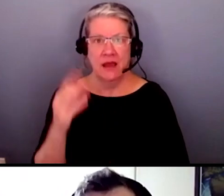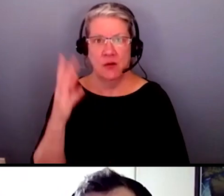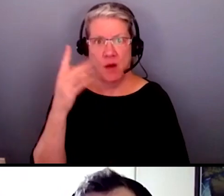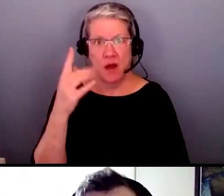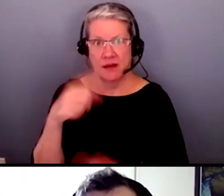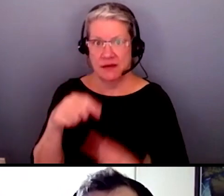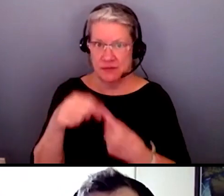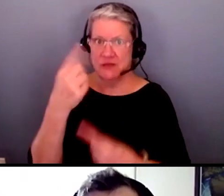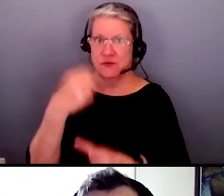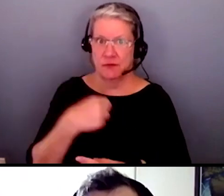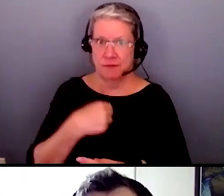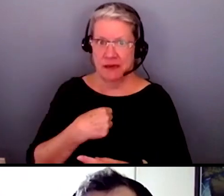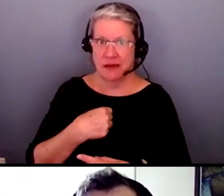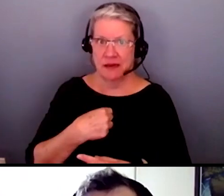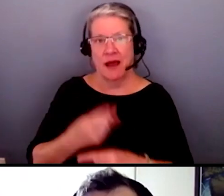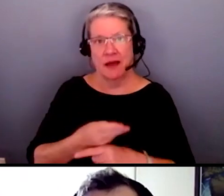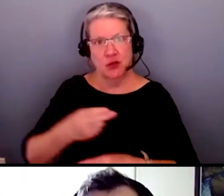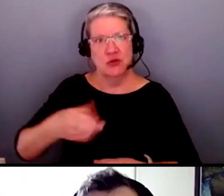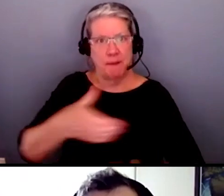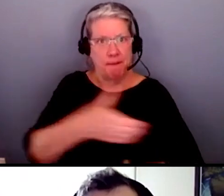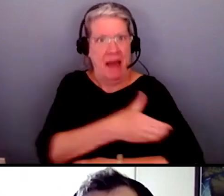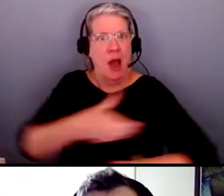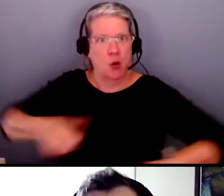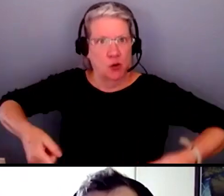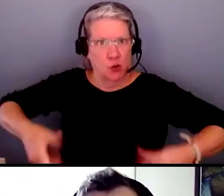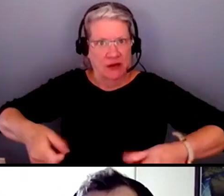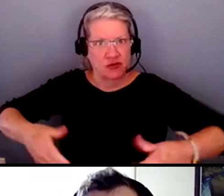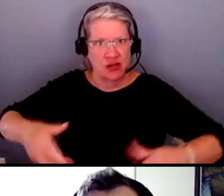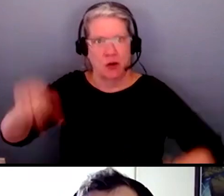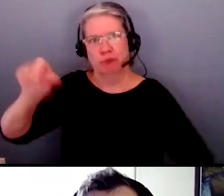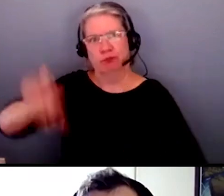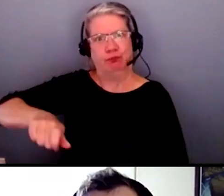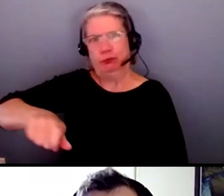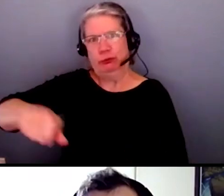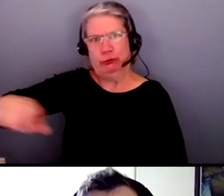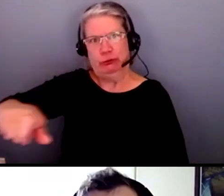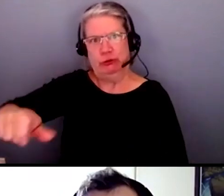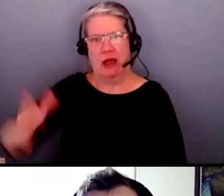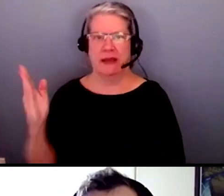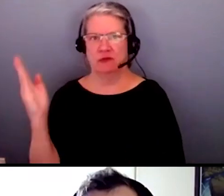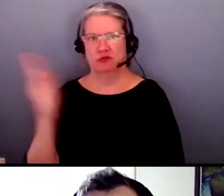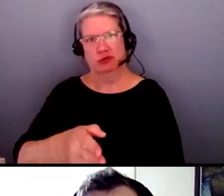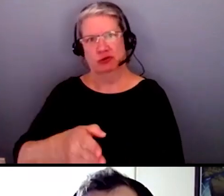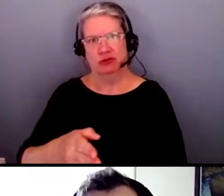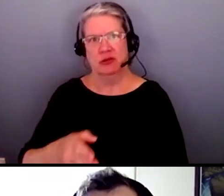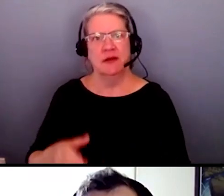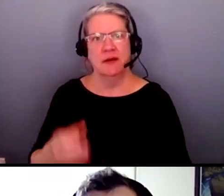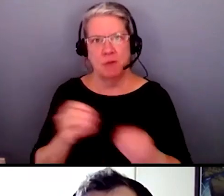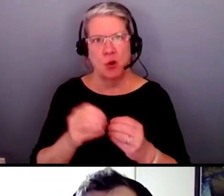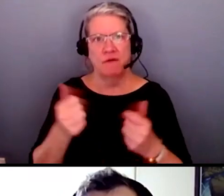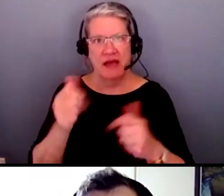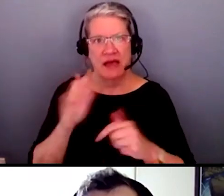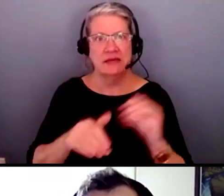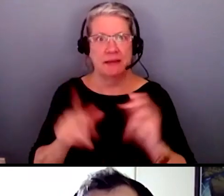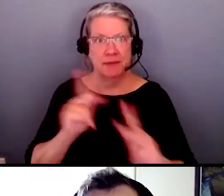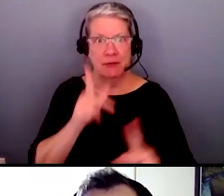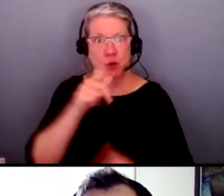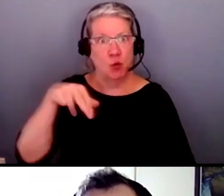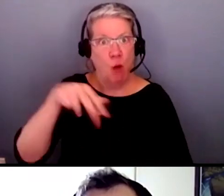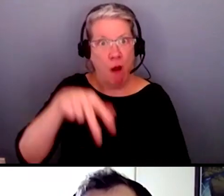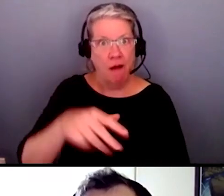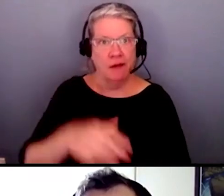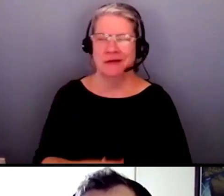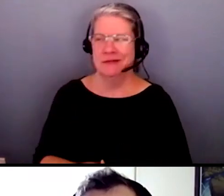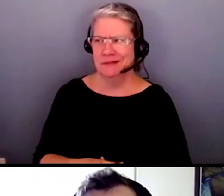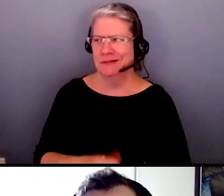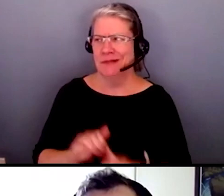me someone in a power wheelchair who can get from the back of the parking lot to the front of the parking lot faster than most walking people how does this make